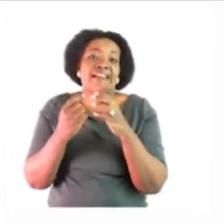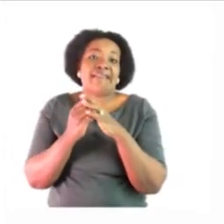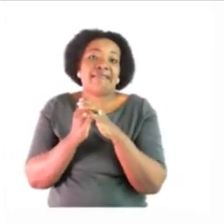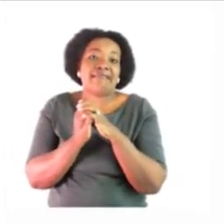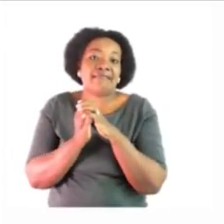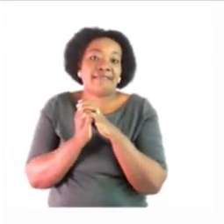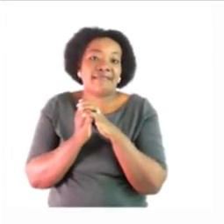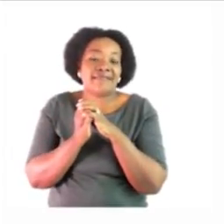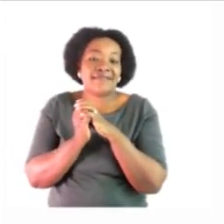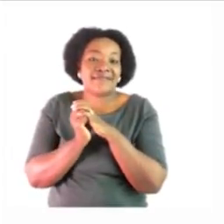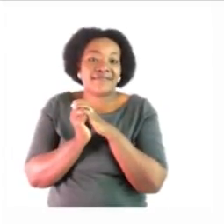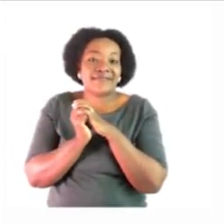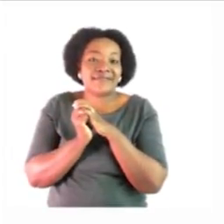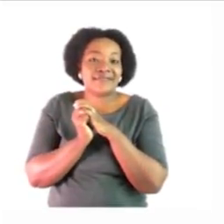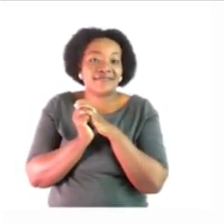on your own